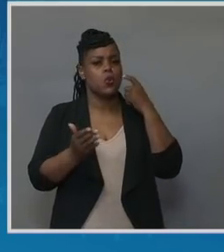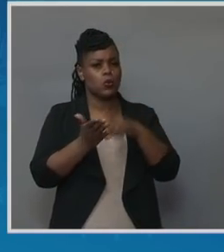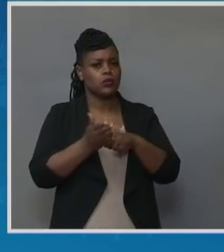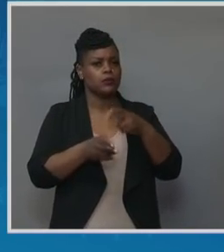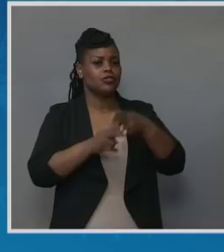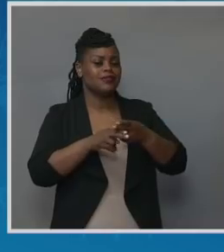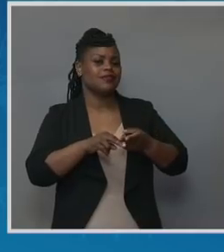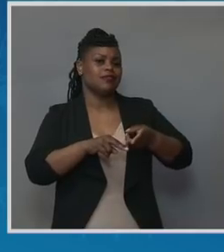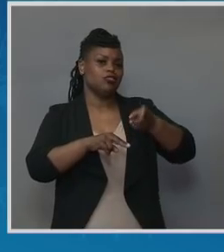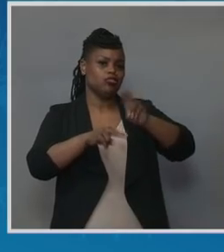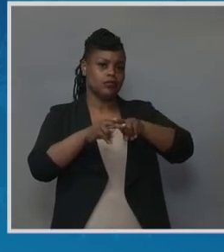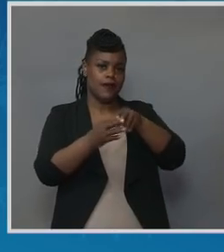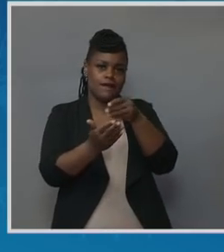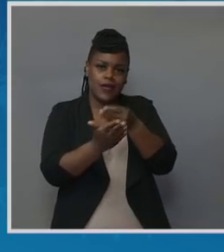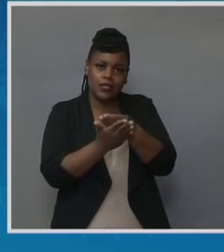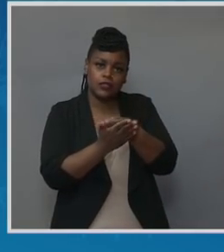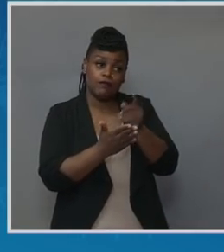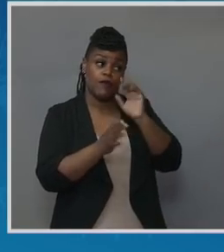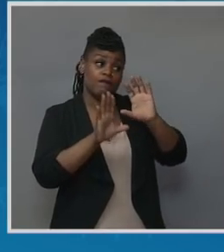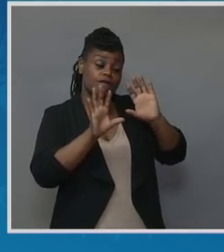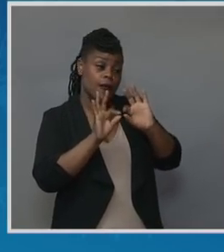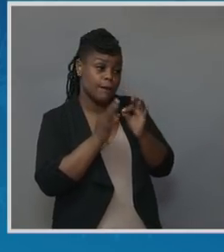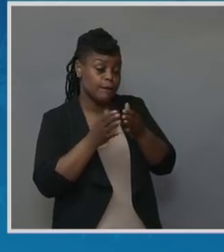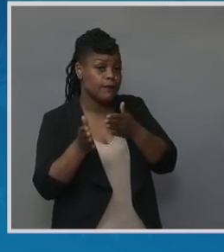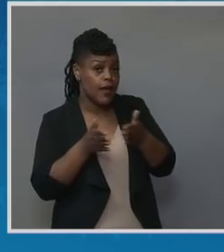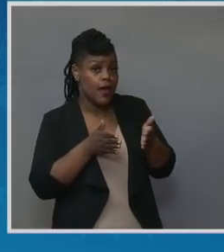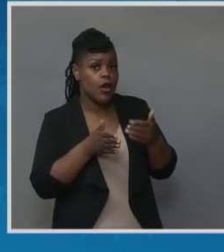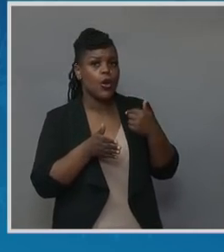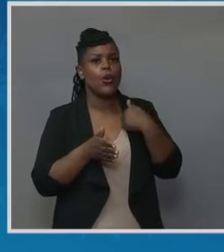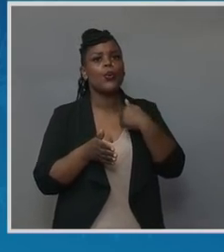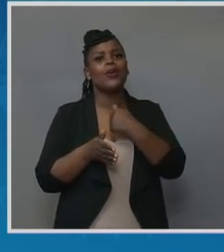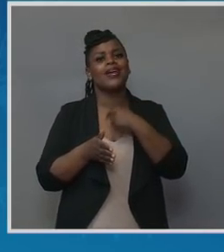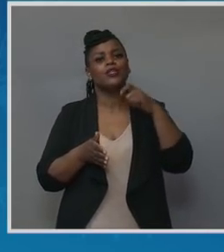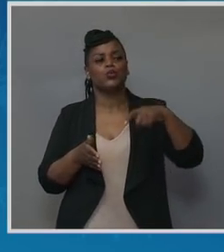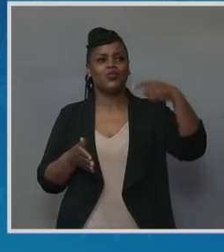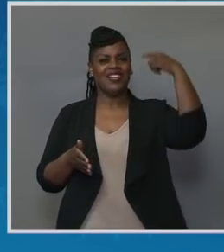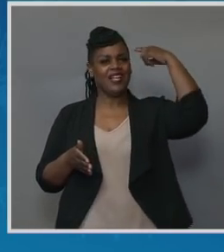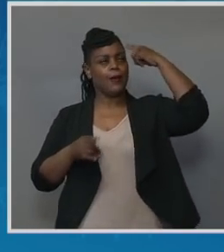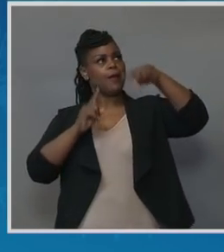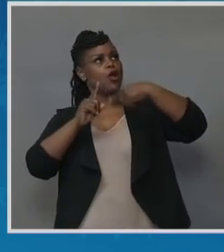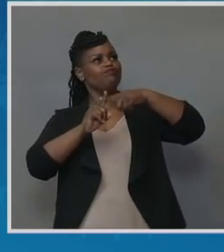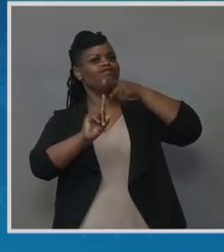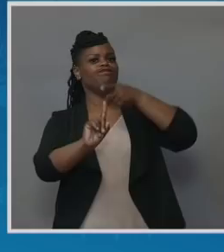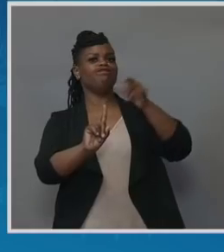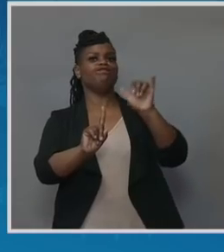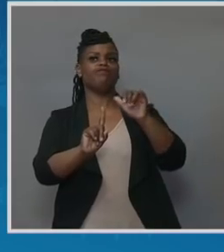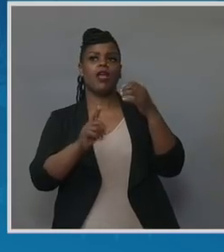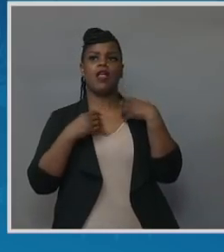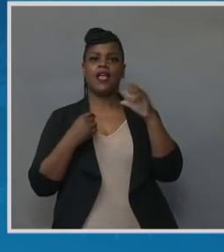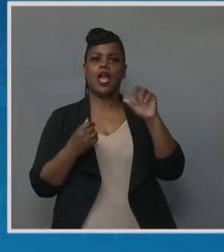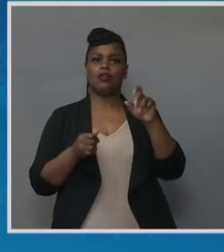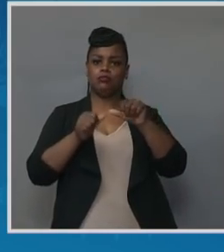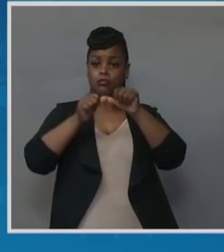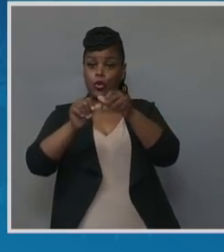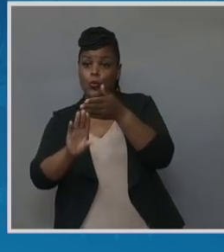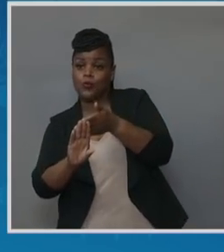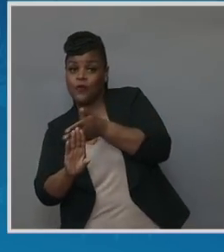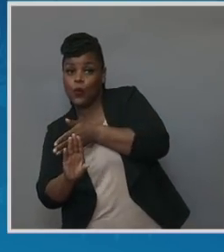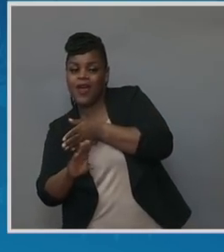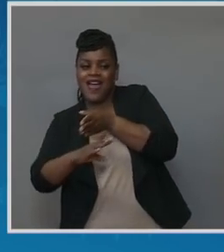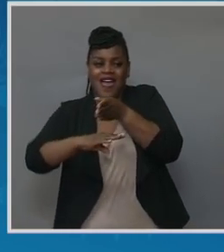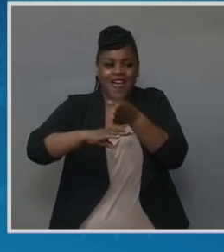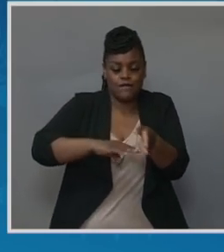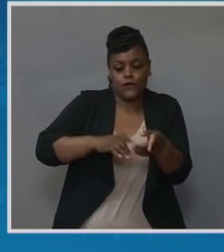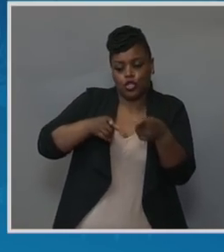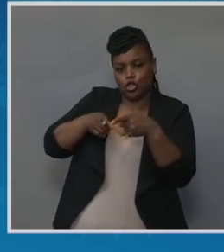family planning. So, remember, I really think about that we need to think about this as a care continuum. Before, during, and after pregnancy, we need to do everything we